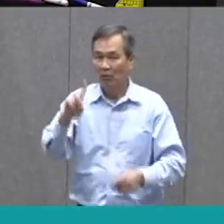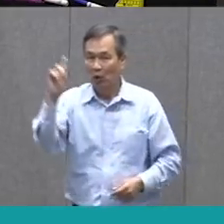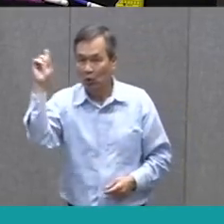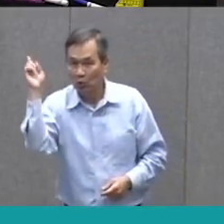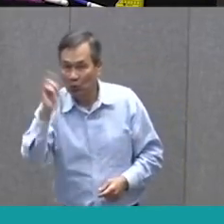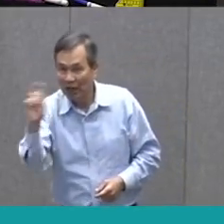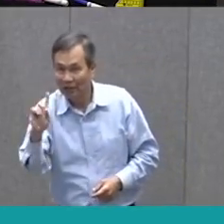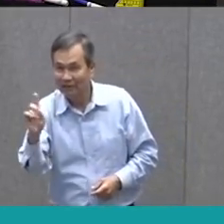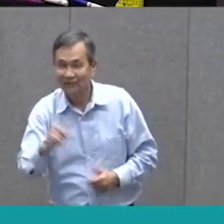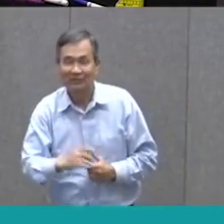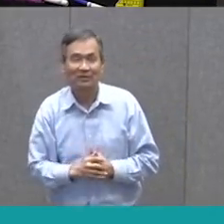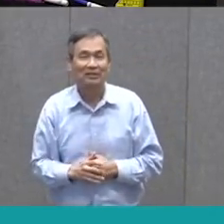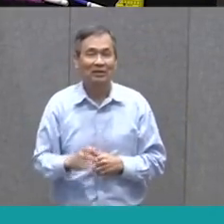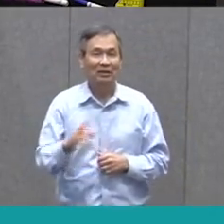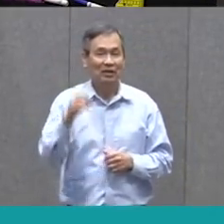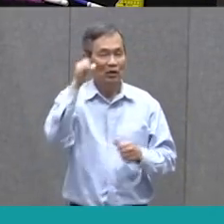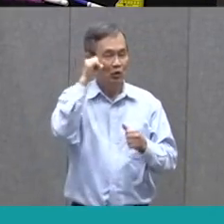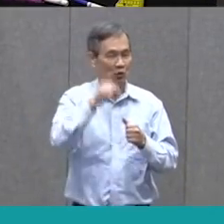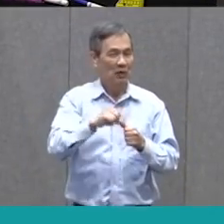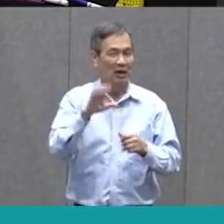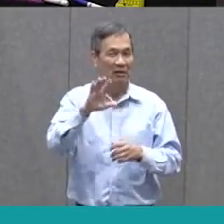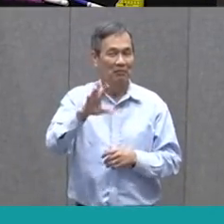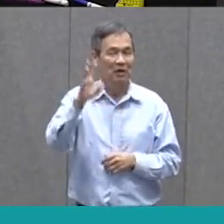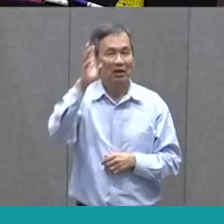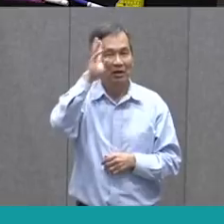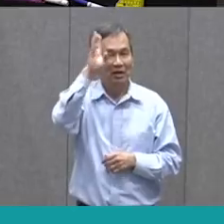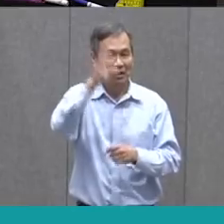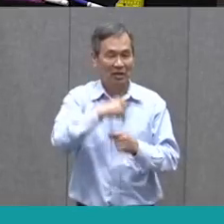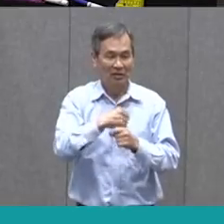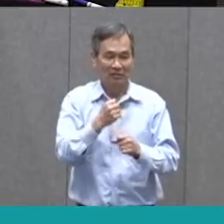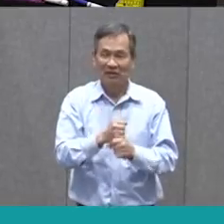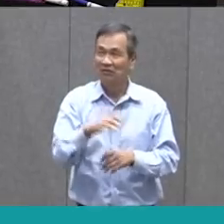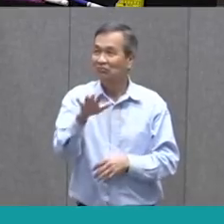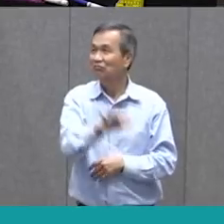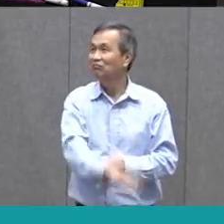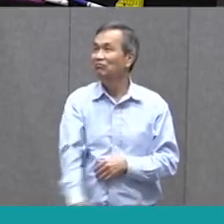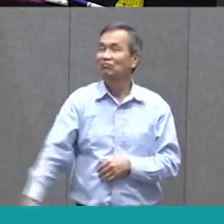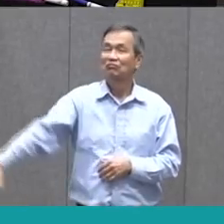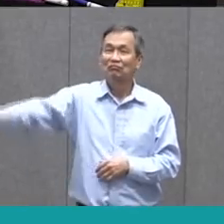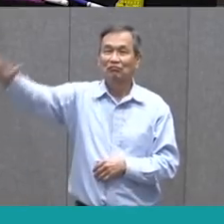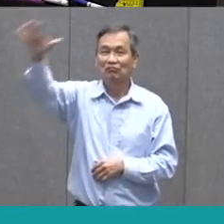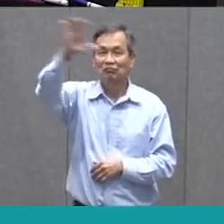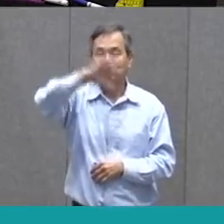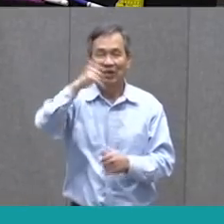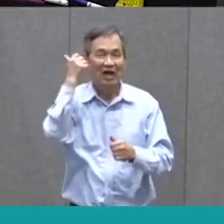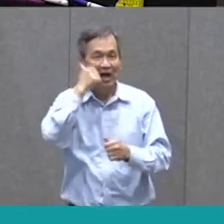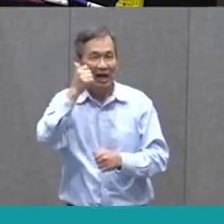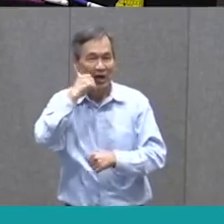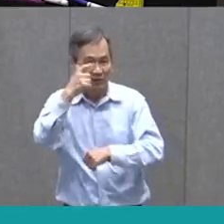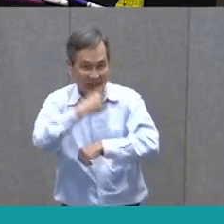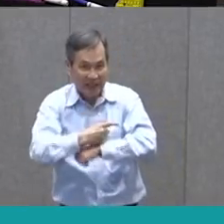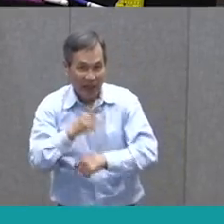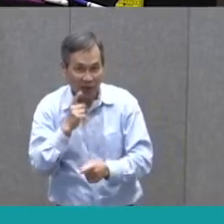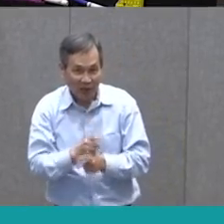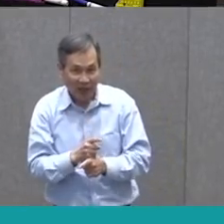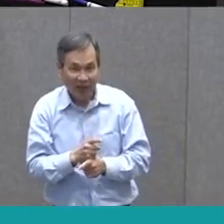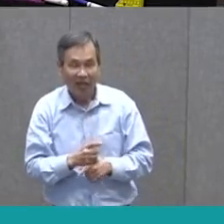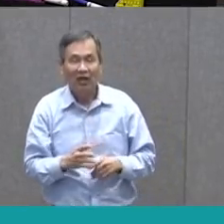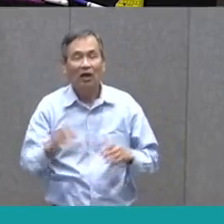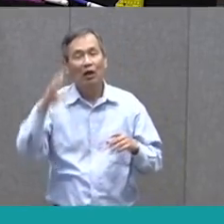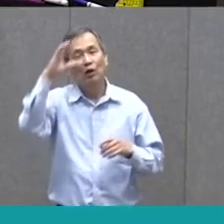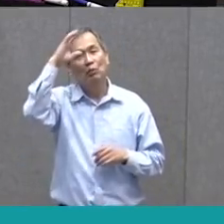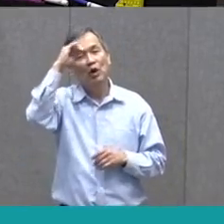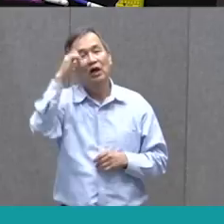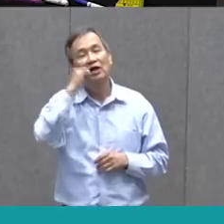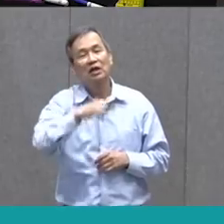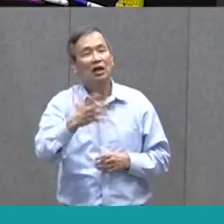from. Remember, those inventions surround us everywhere, every day. So, boys and girls,